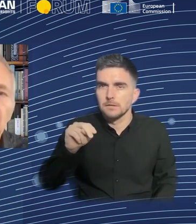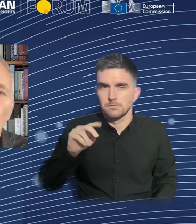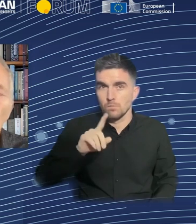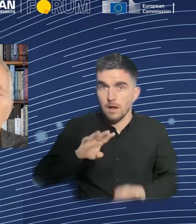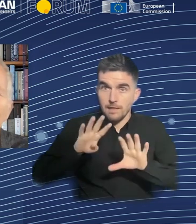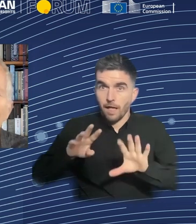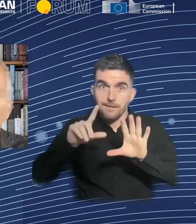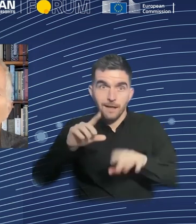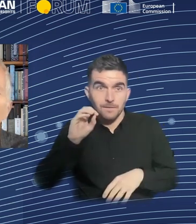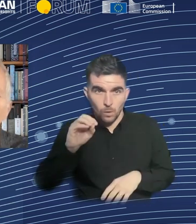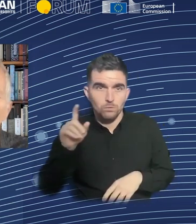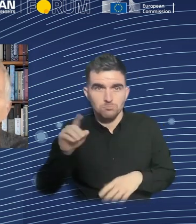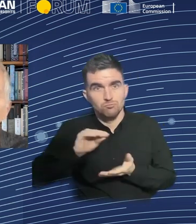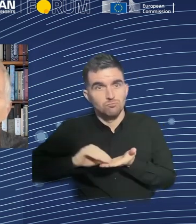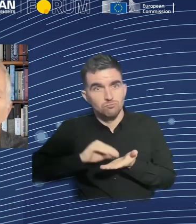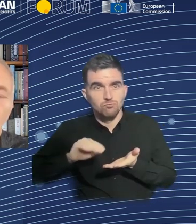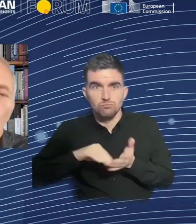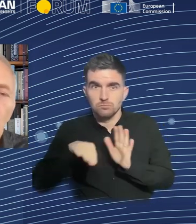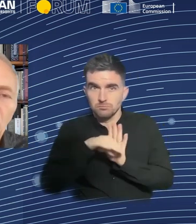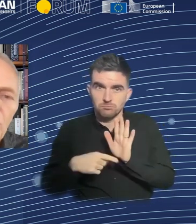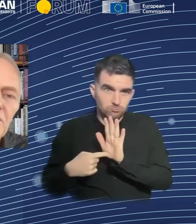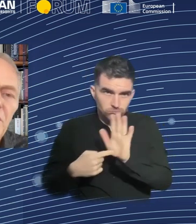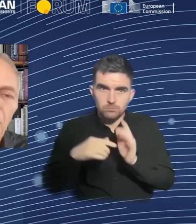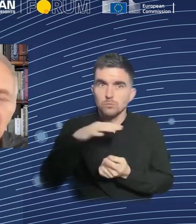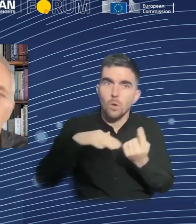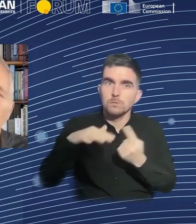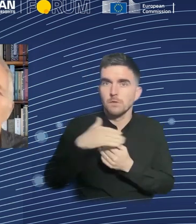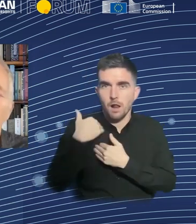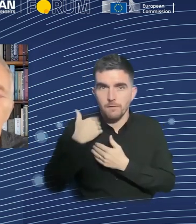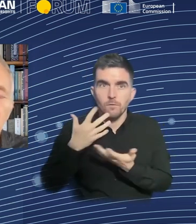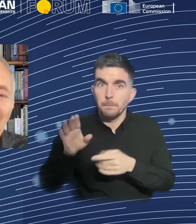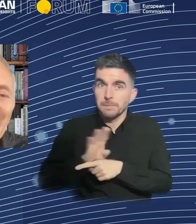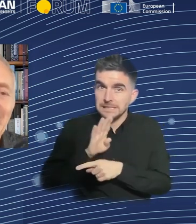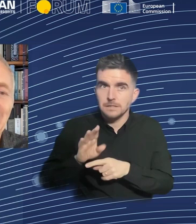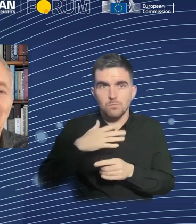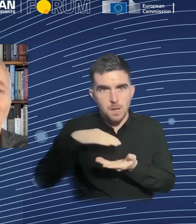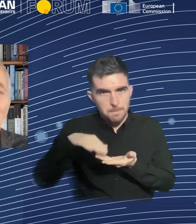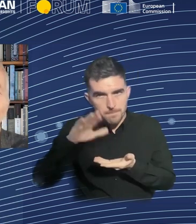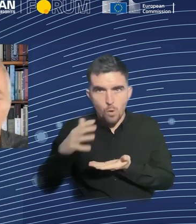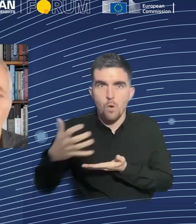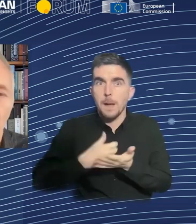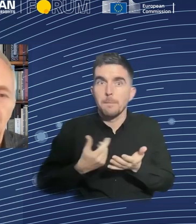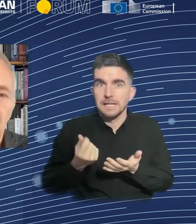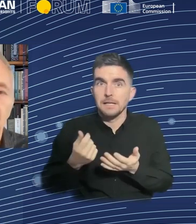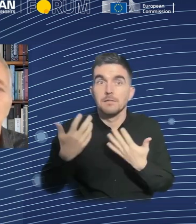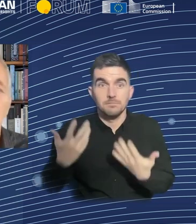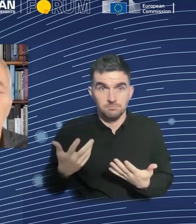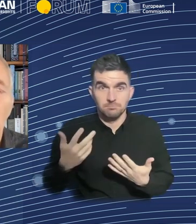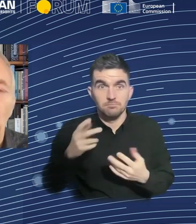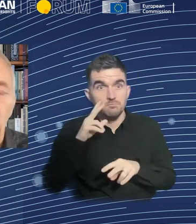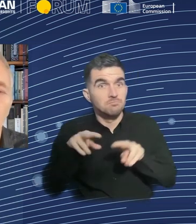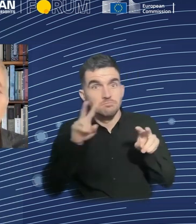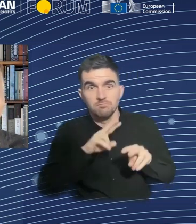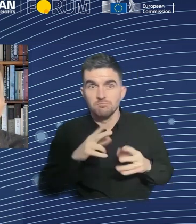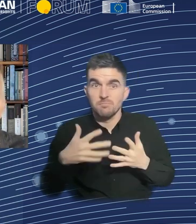with a model of business which looks to maximize profits and thinks that that is virtuous and that somehow